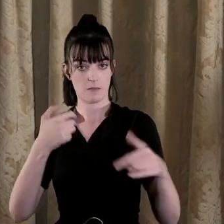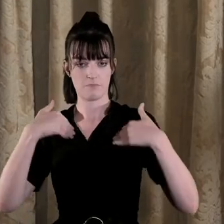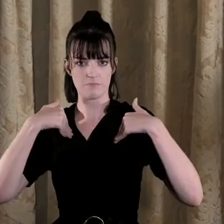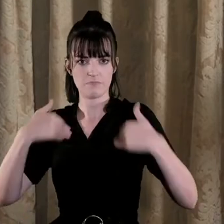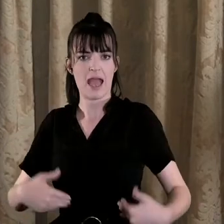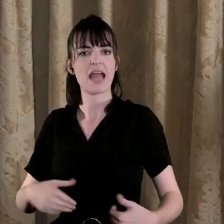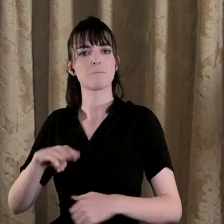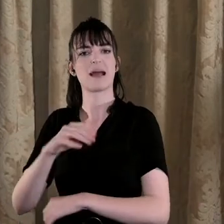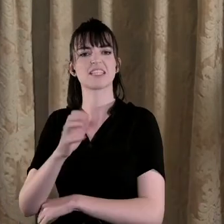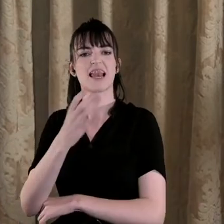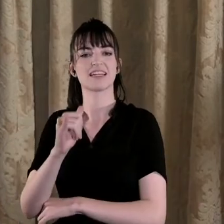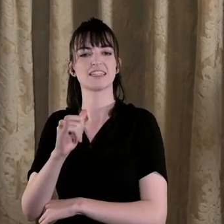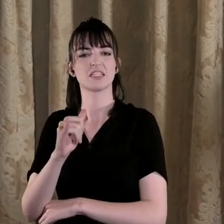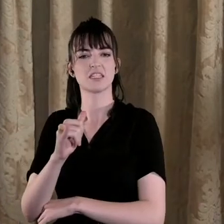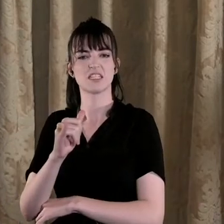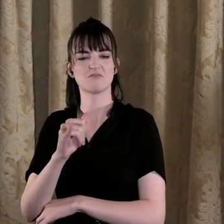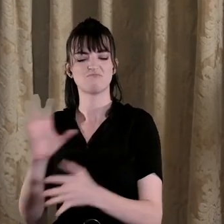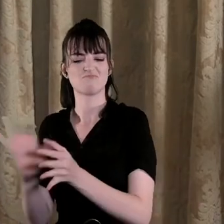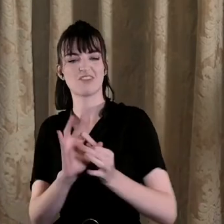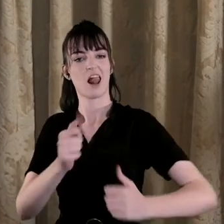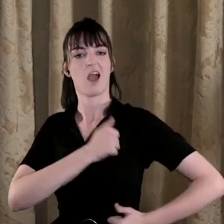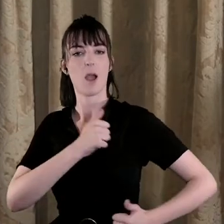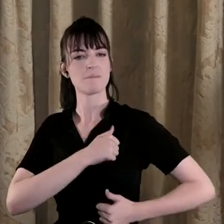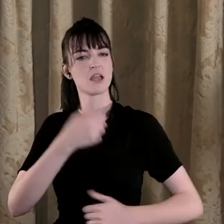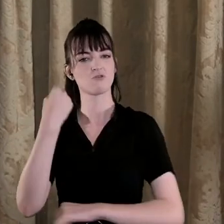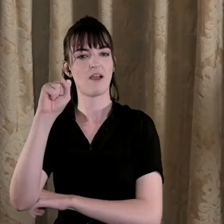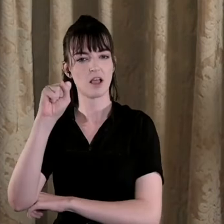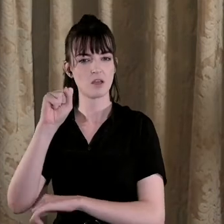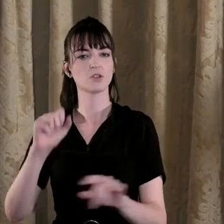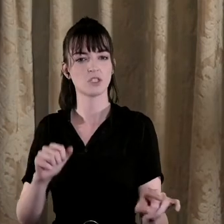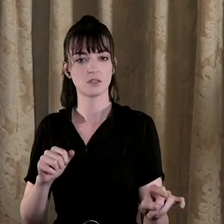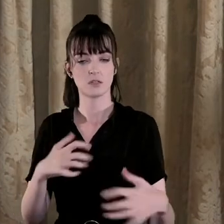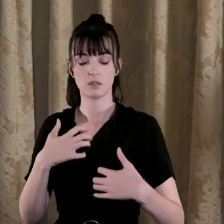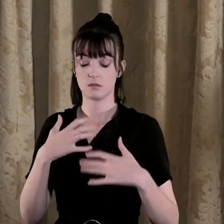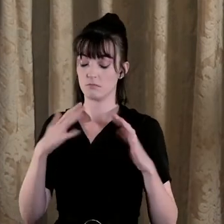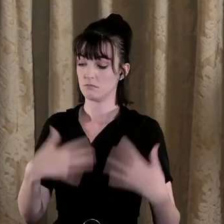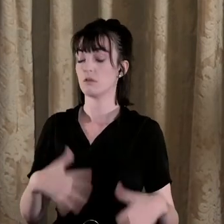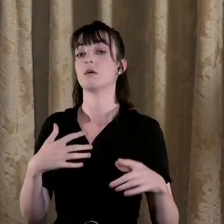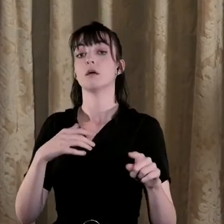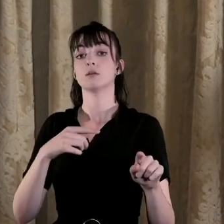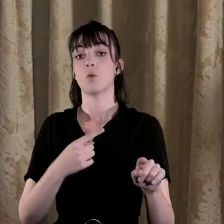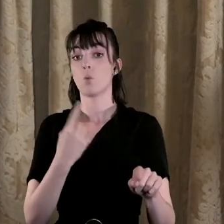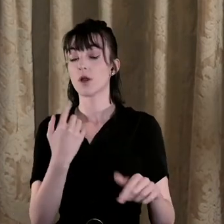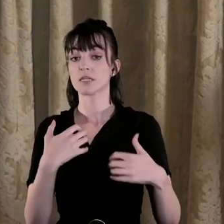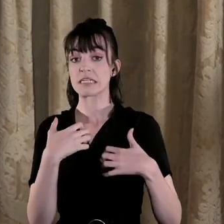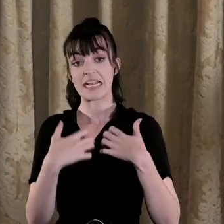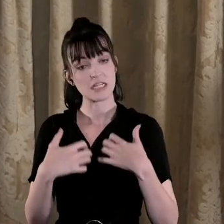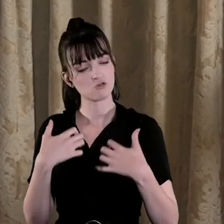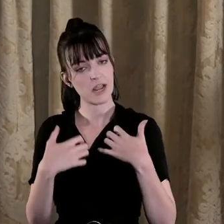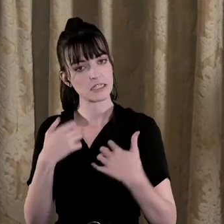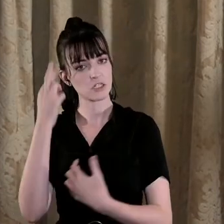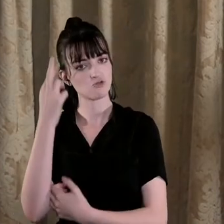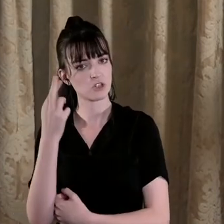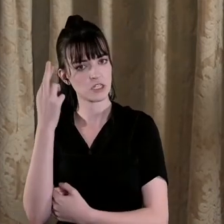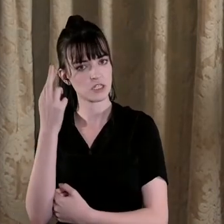militarised in a revolutionary situation is striking and I think one of the really interesting reasons